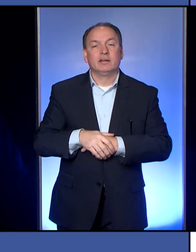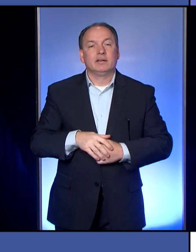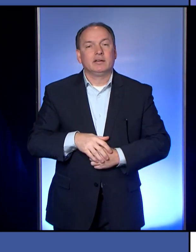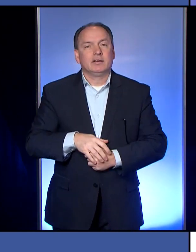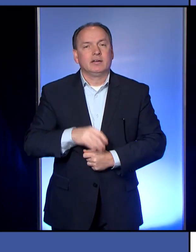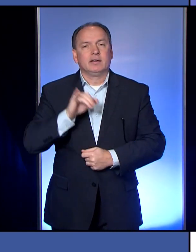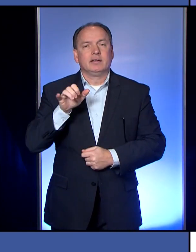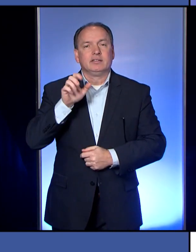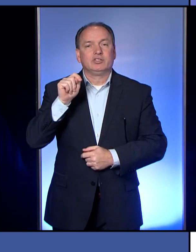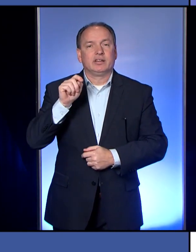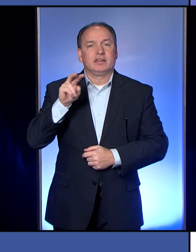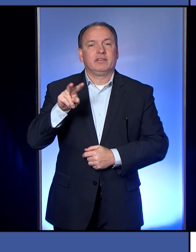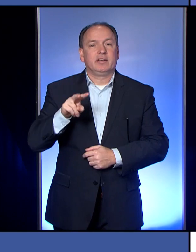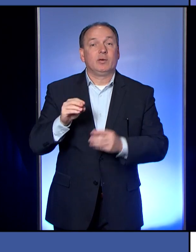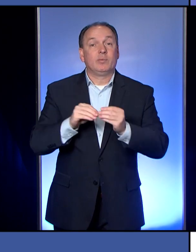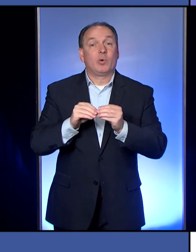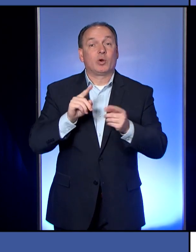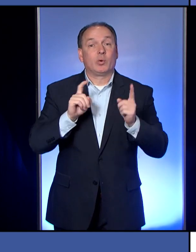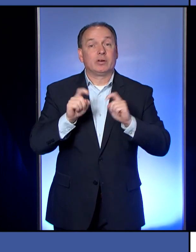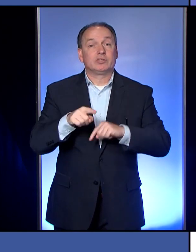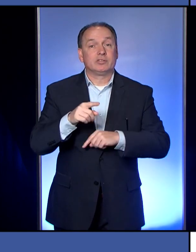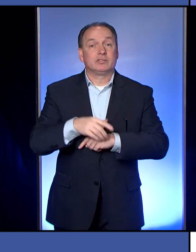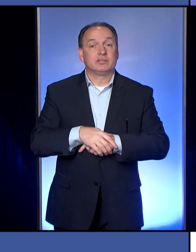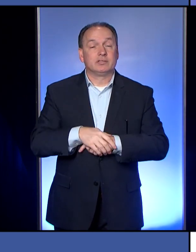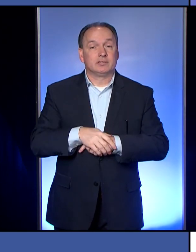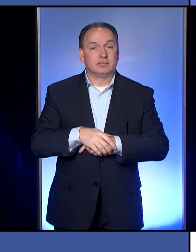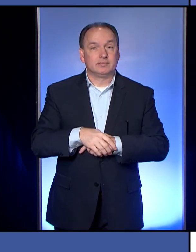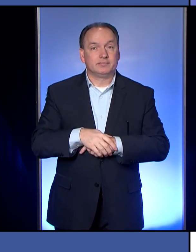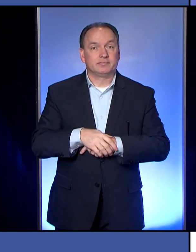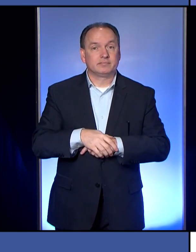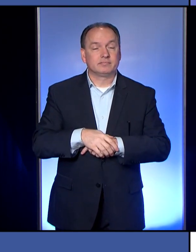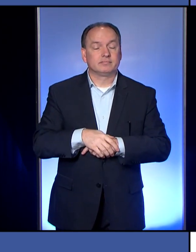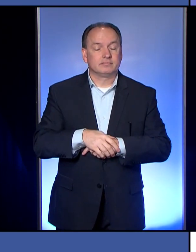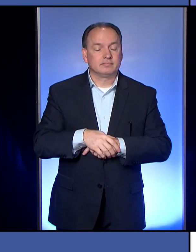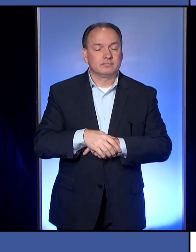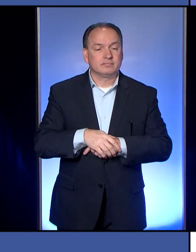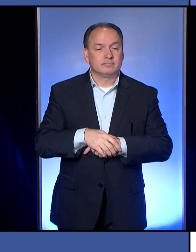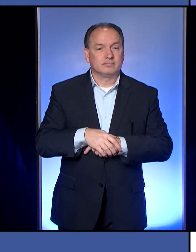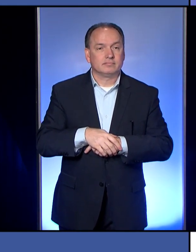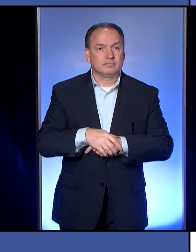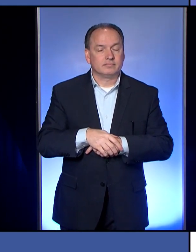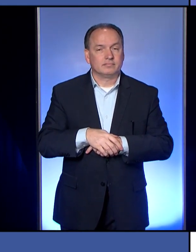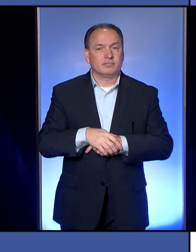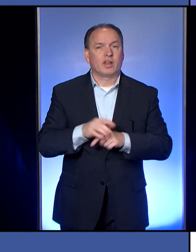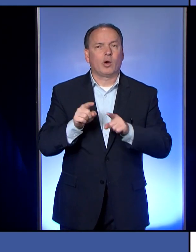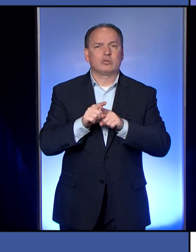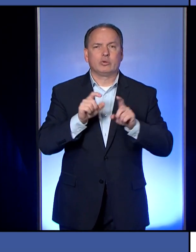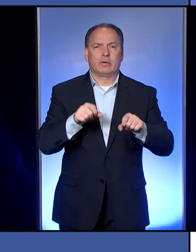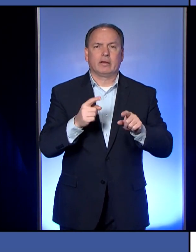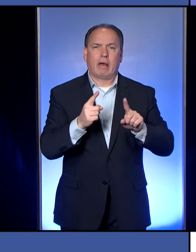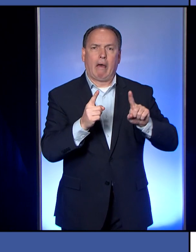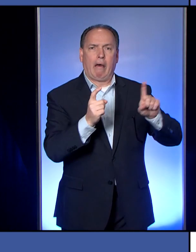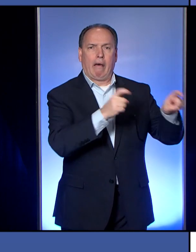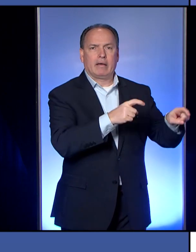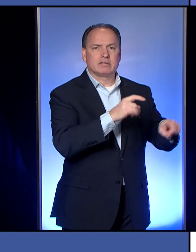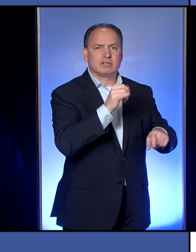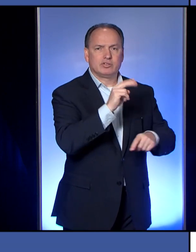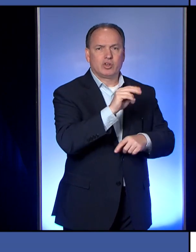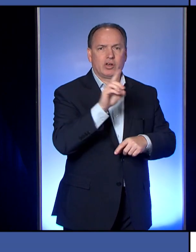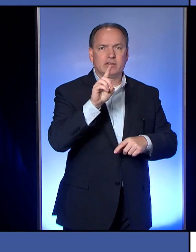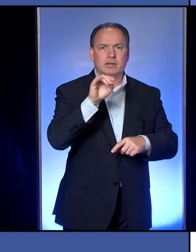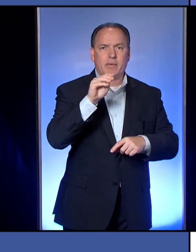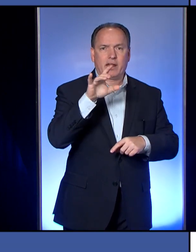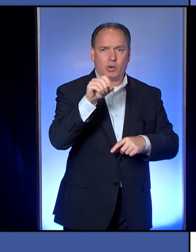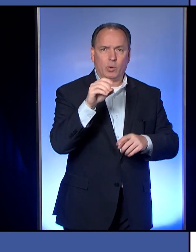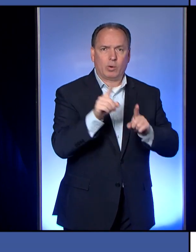Jet TV. you have any other questions? and John demanded us also here for questions if anyone has any for him. Okay. Cool. Um,